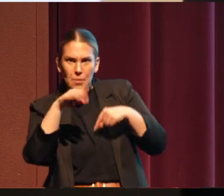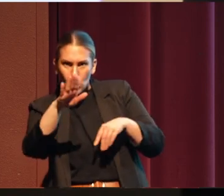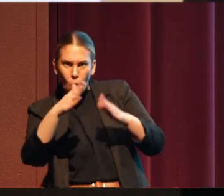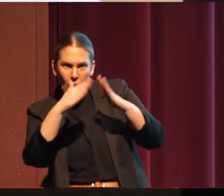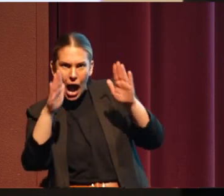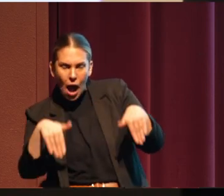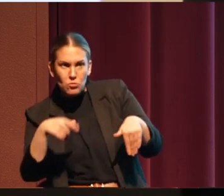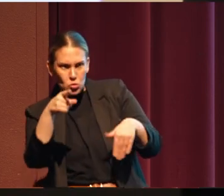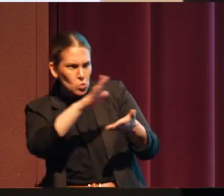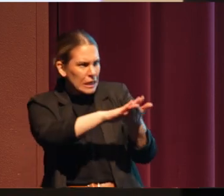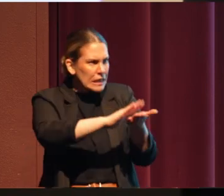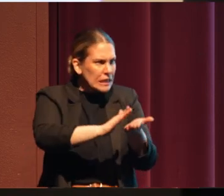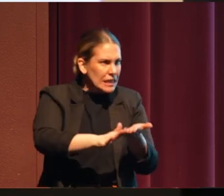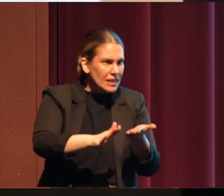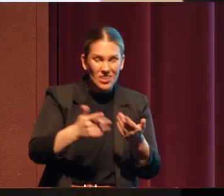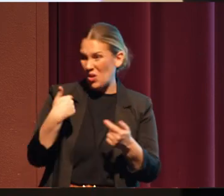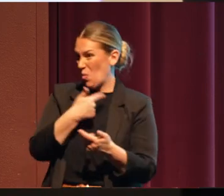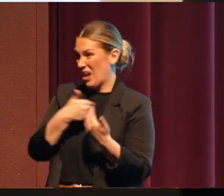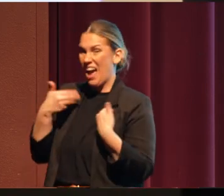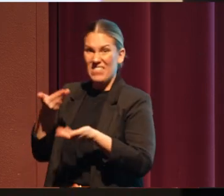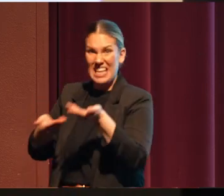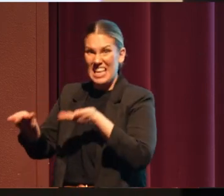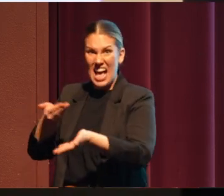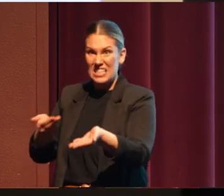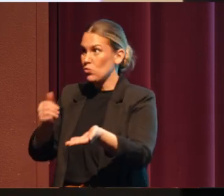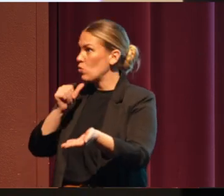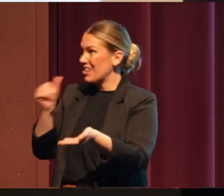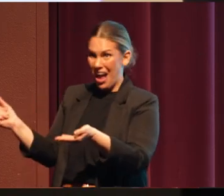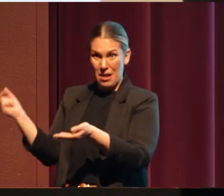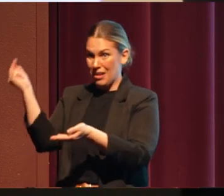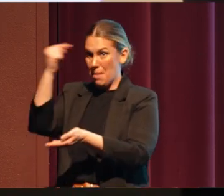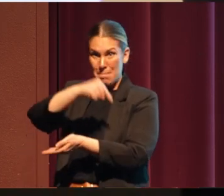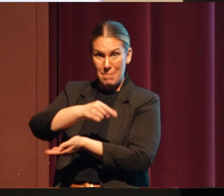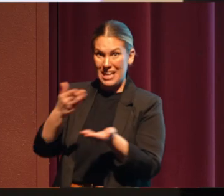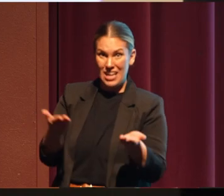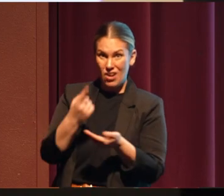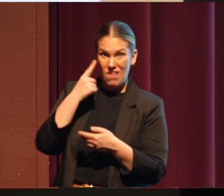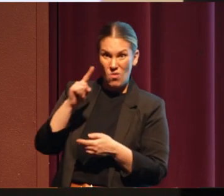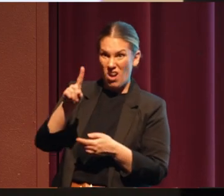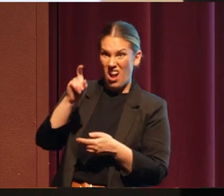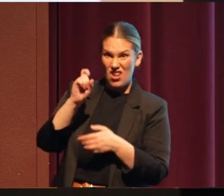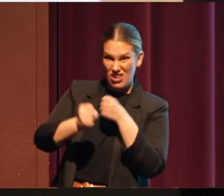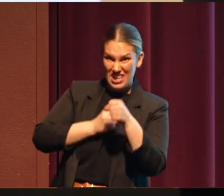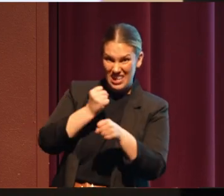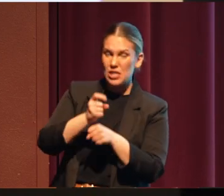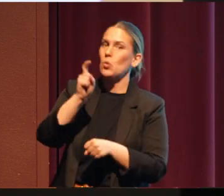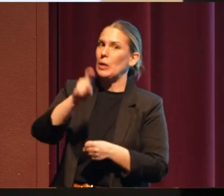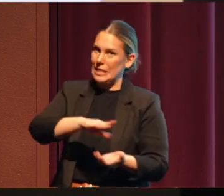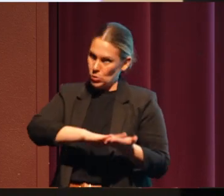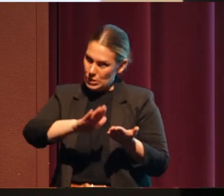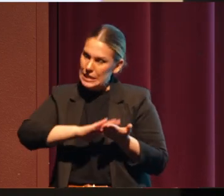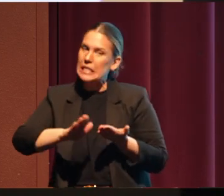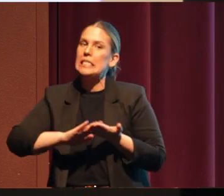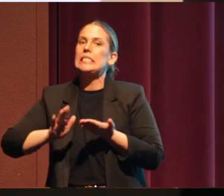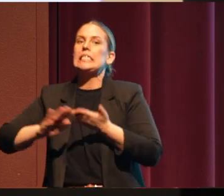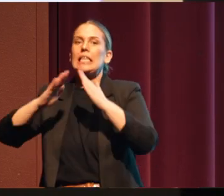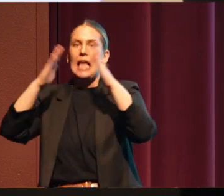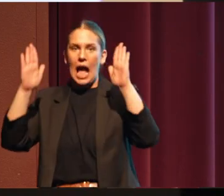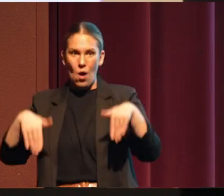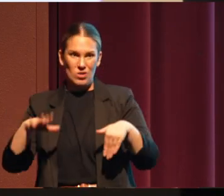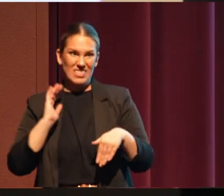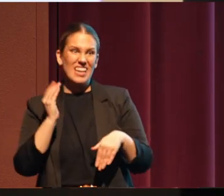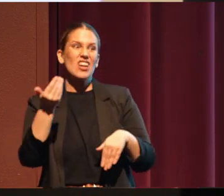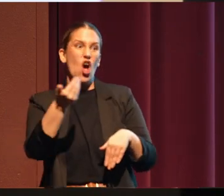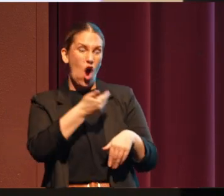have guests coming home that haven't been here for 100 years. We need to clean our house. And our riverways are